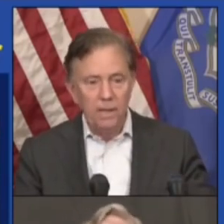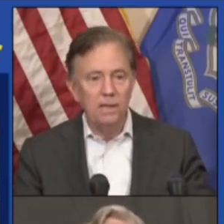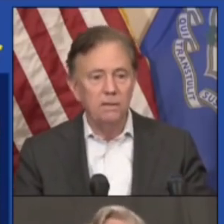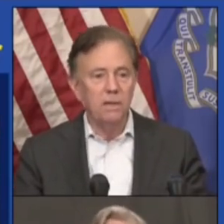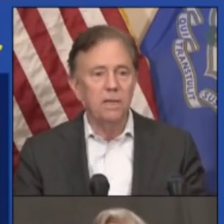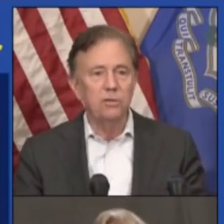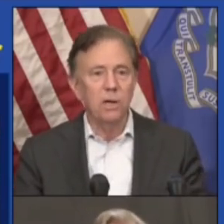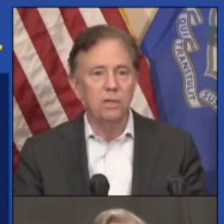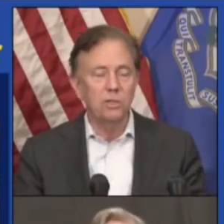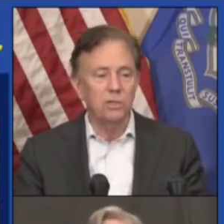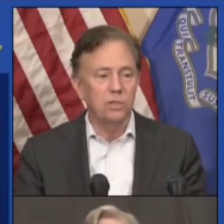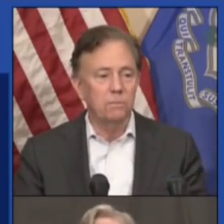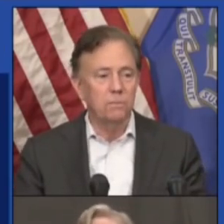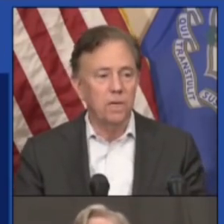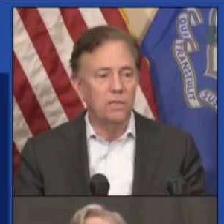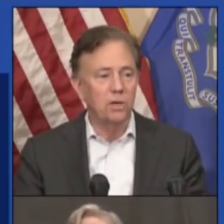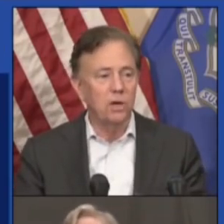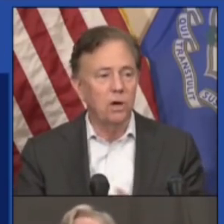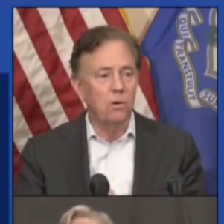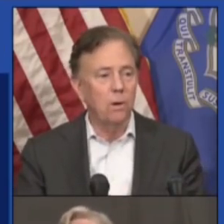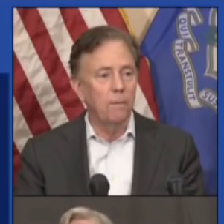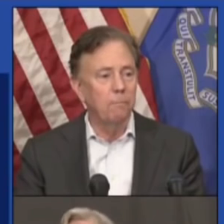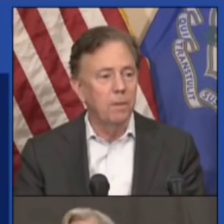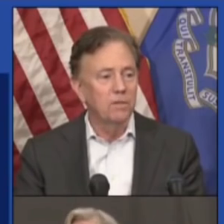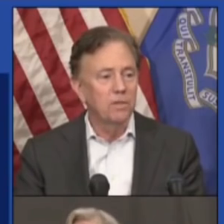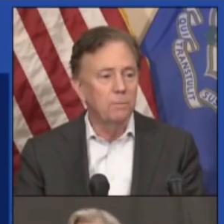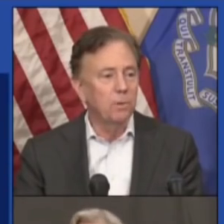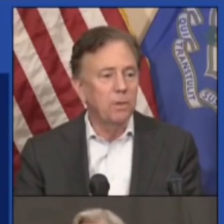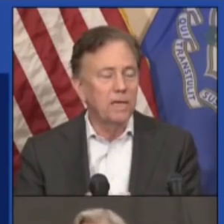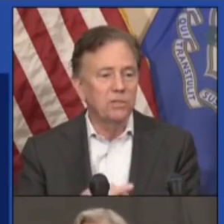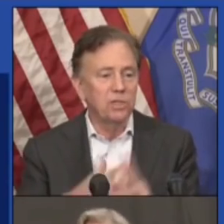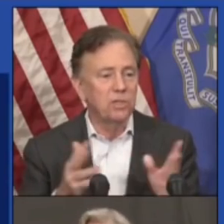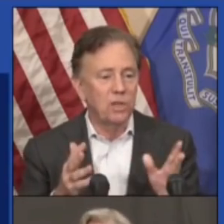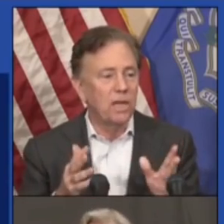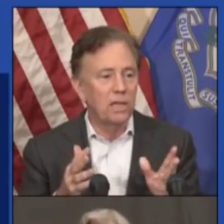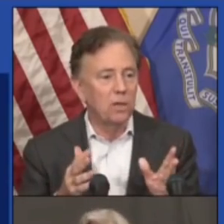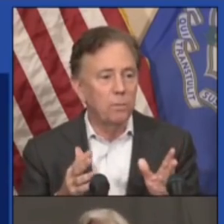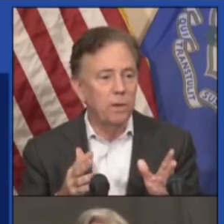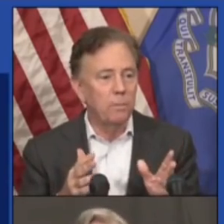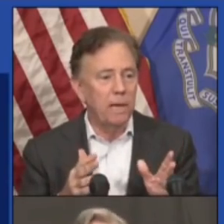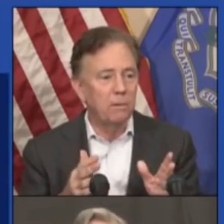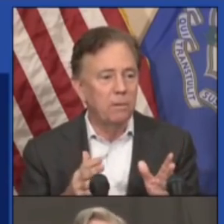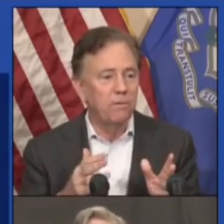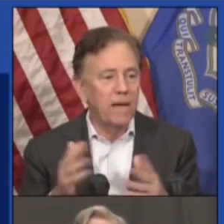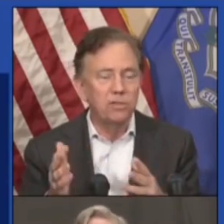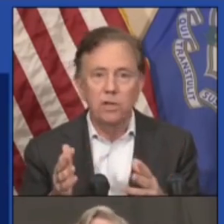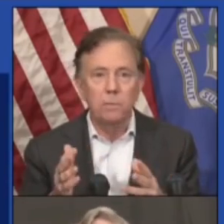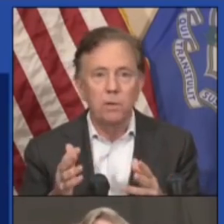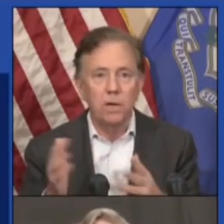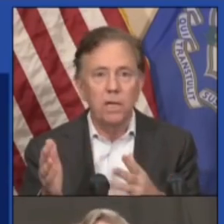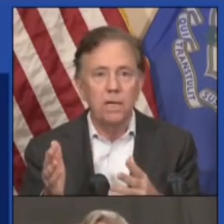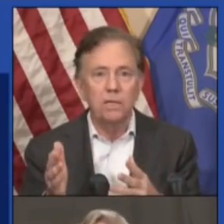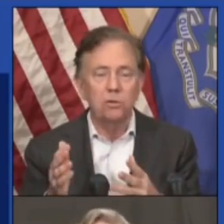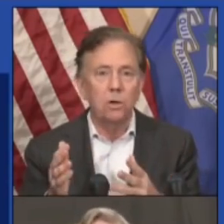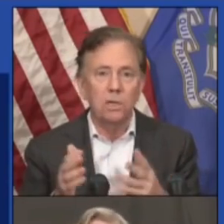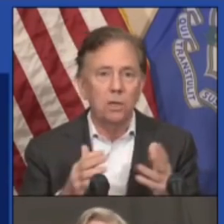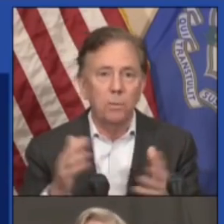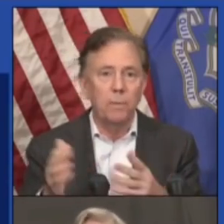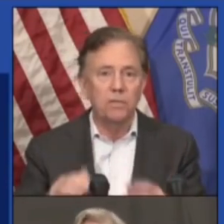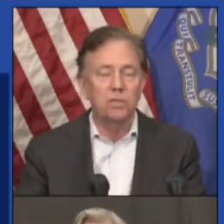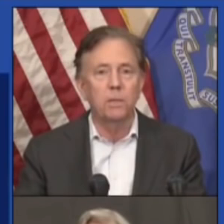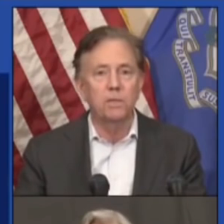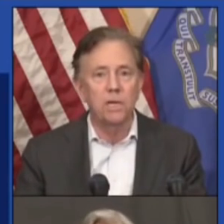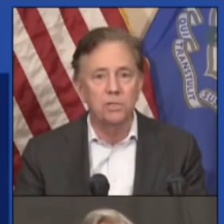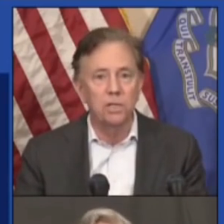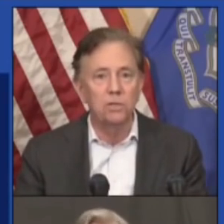And finally, an introduction to Dr. Koh. A couple of things just to think a little bit about the vaccine immunity. He can talk a